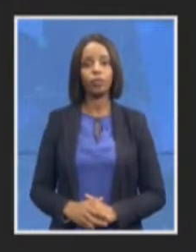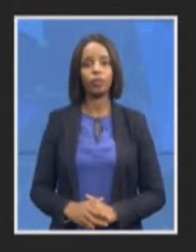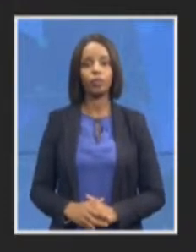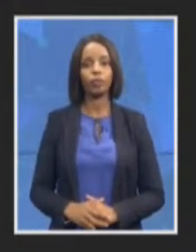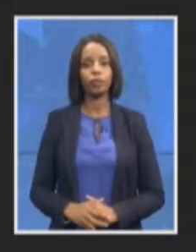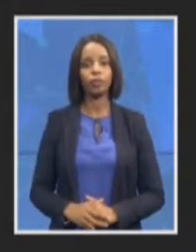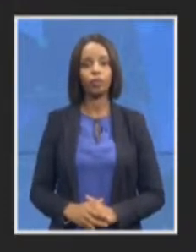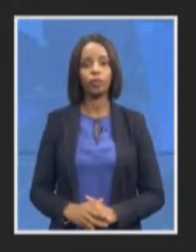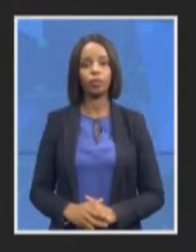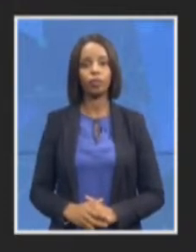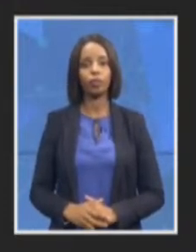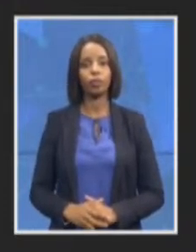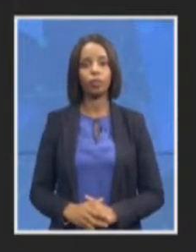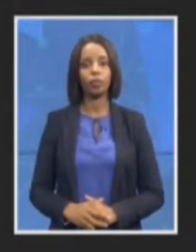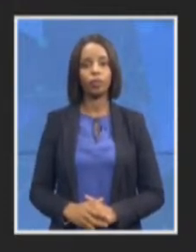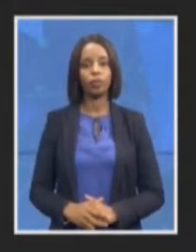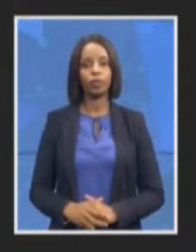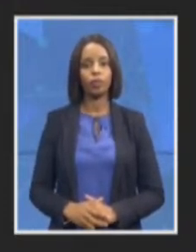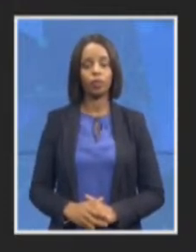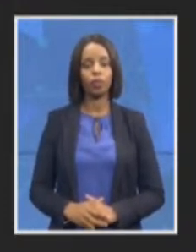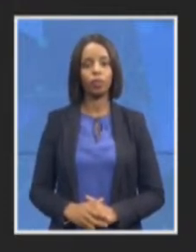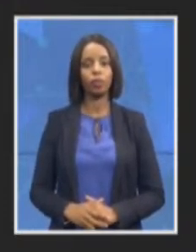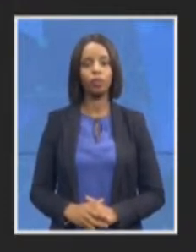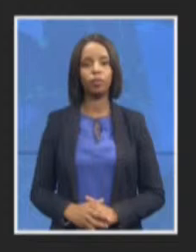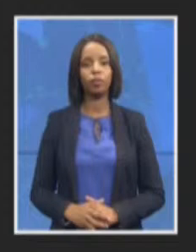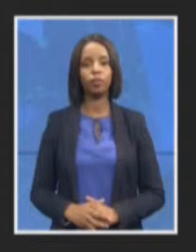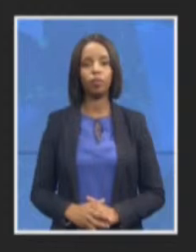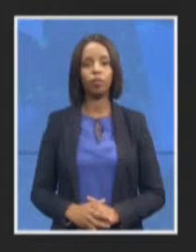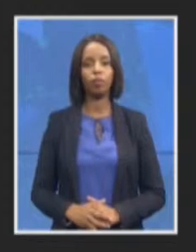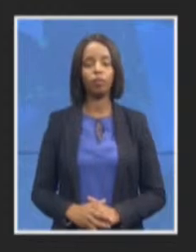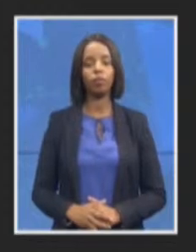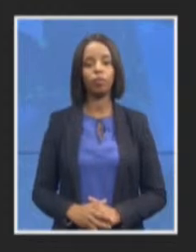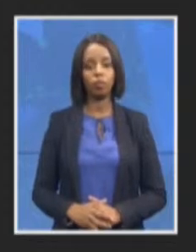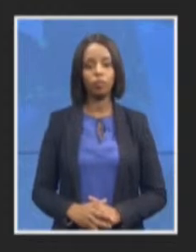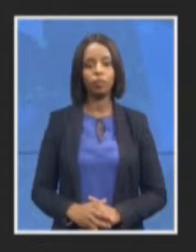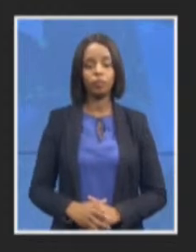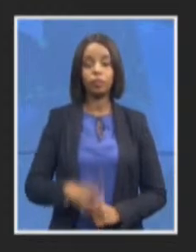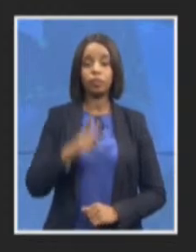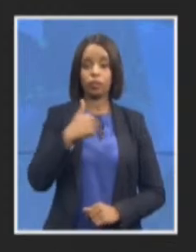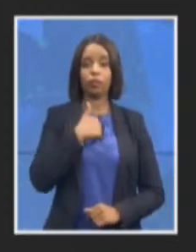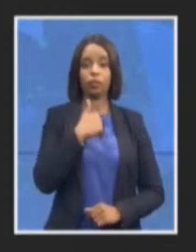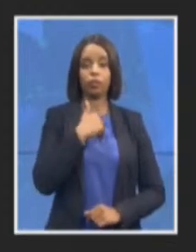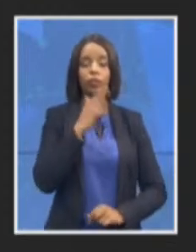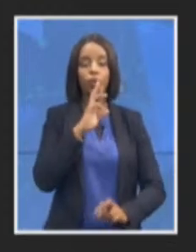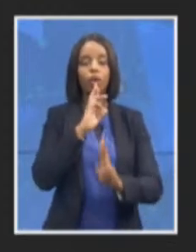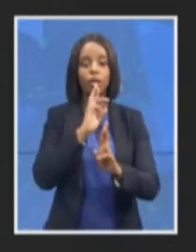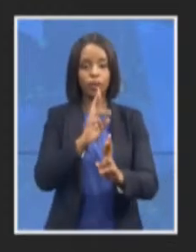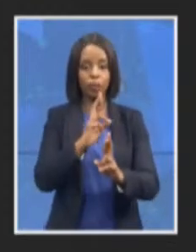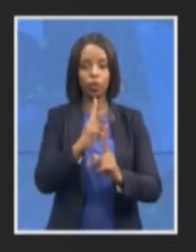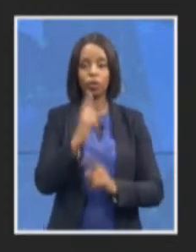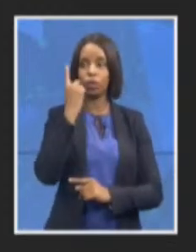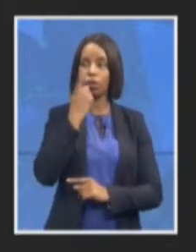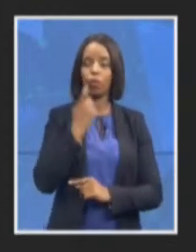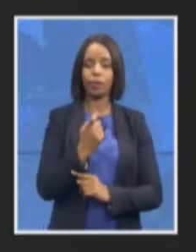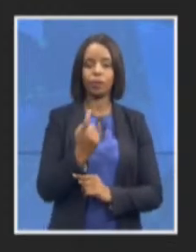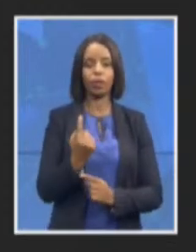and then to respond on the question whether the 25 million restraint order